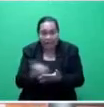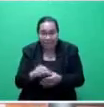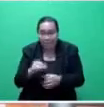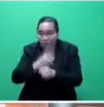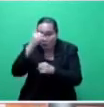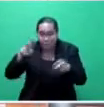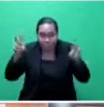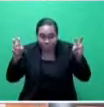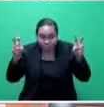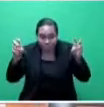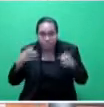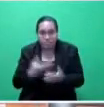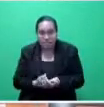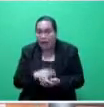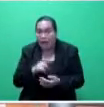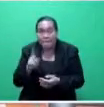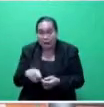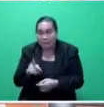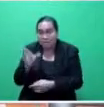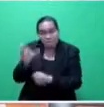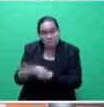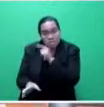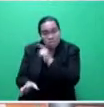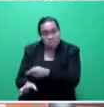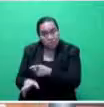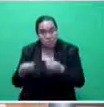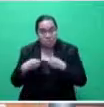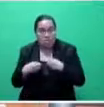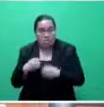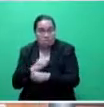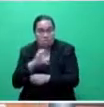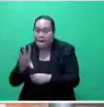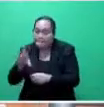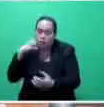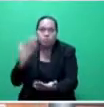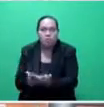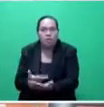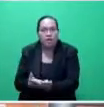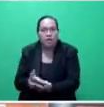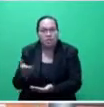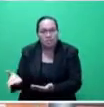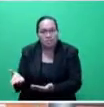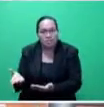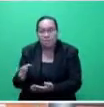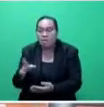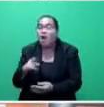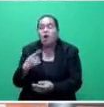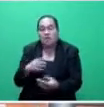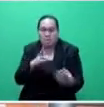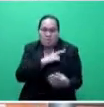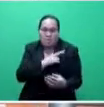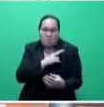which the employer actually has to prove. If you read the act, the particular section, the burden of proof is on the employer.